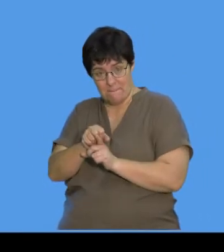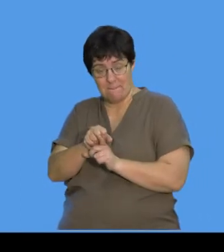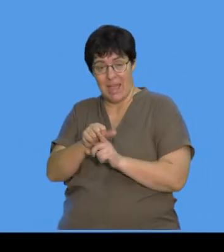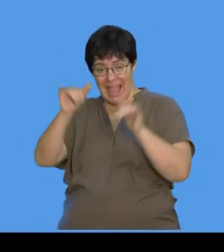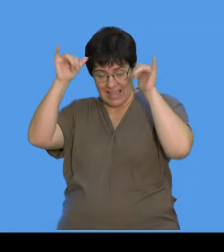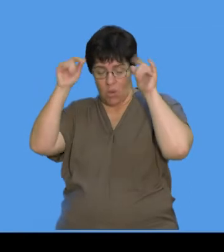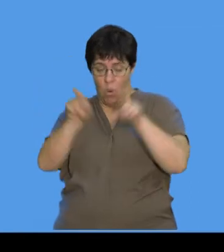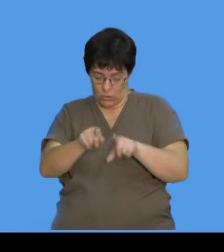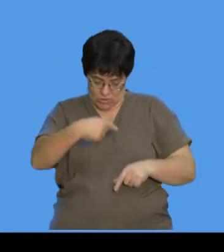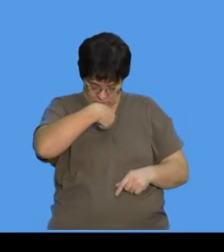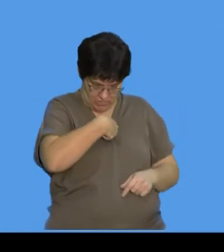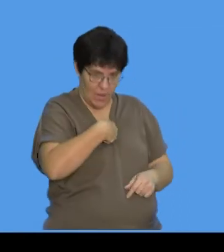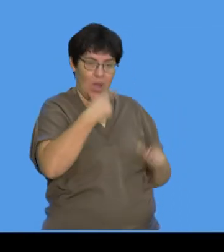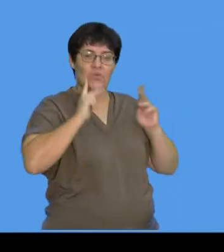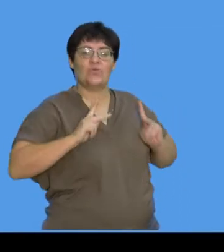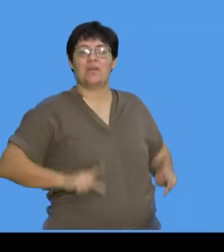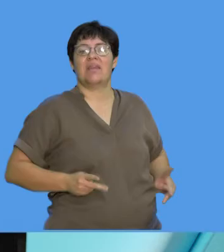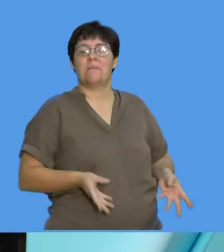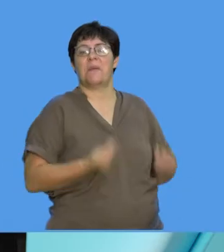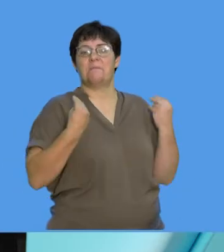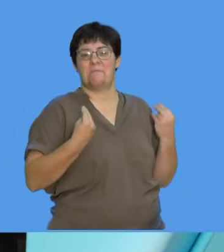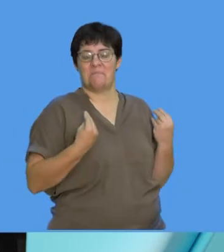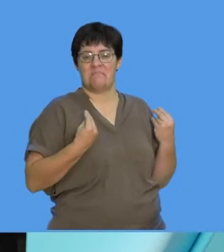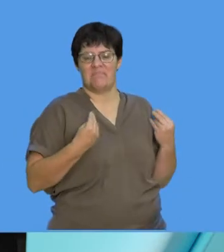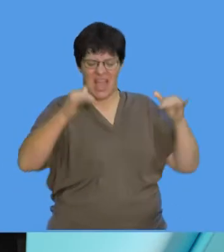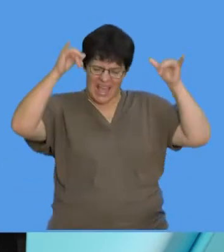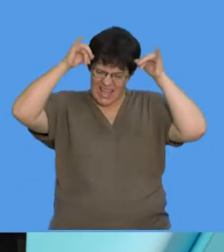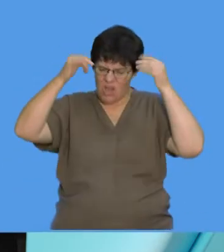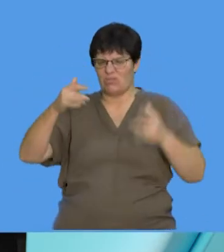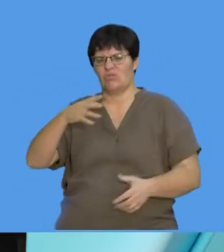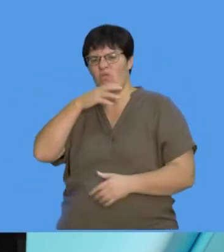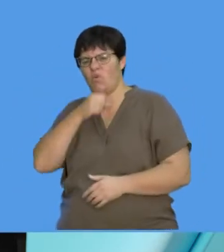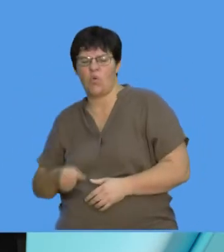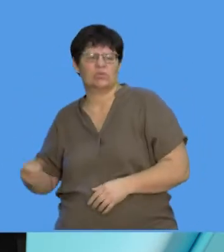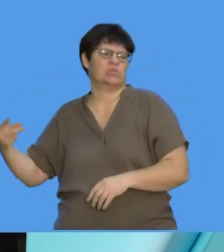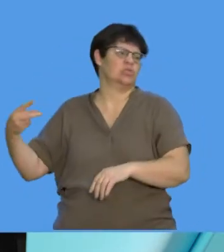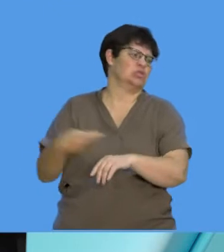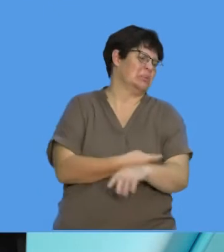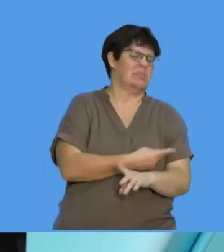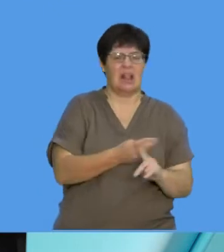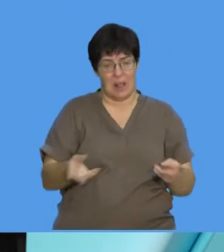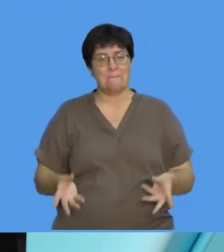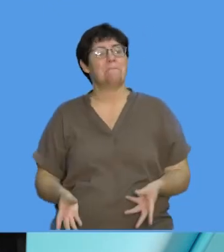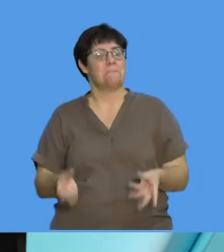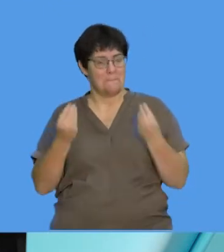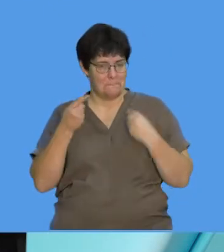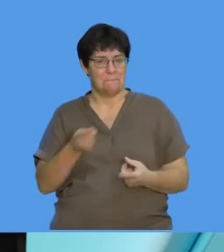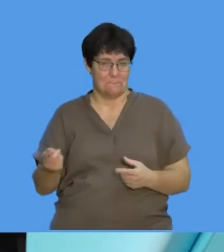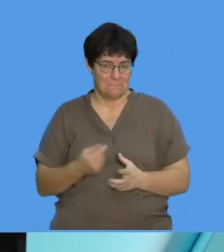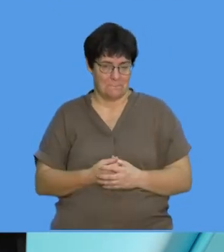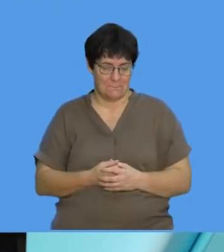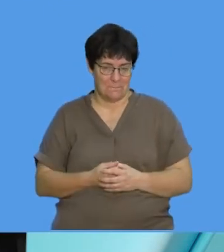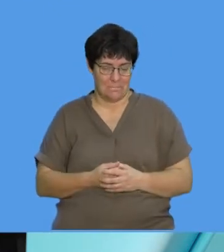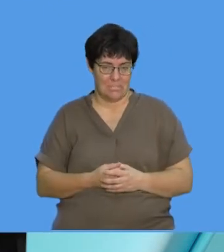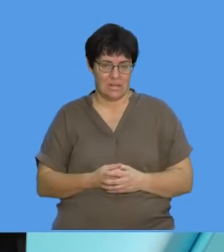it can attack us. So we can get it and cattle, goats, sheep, et cetera, they can all